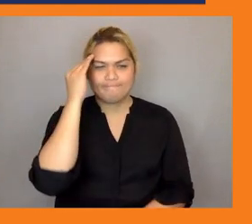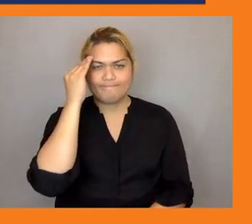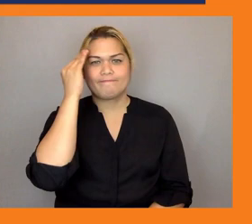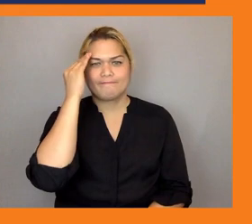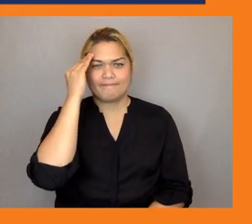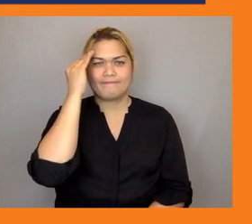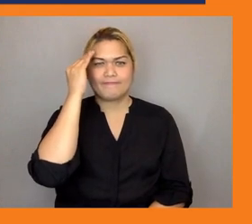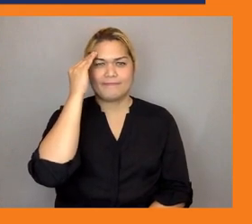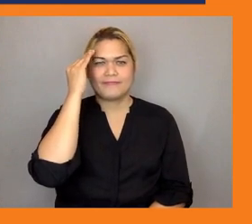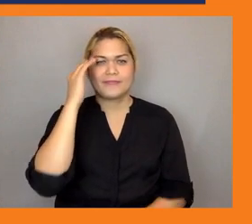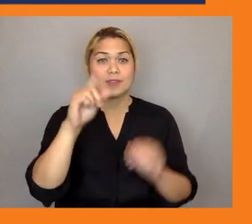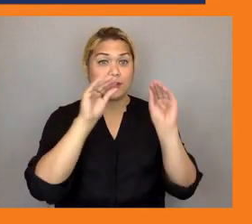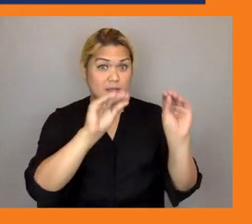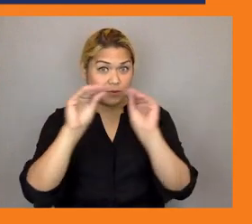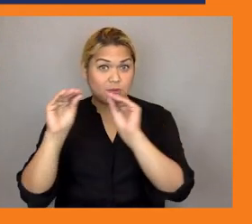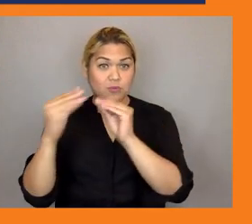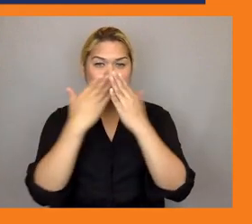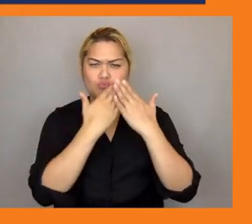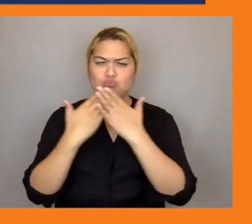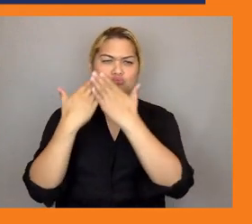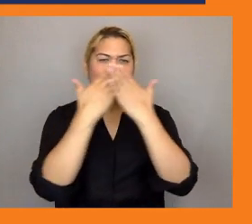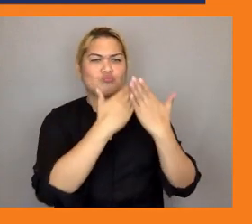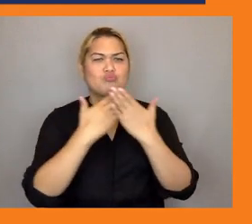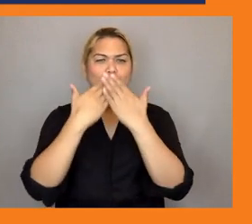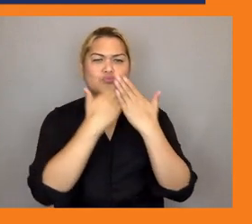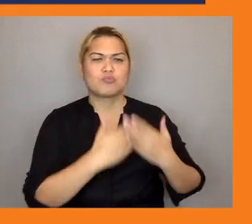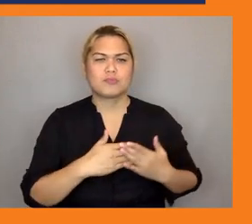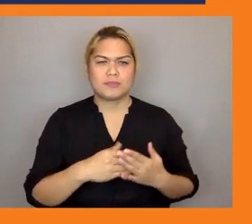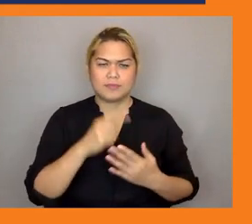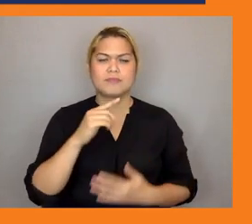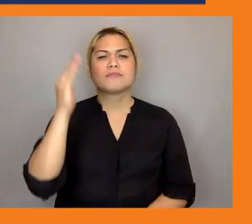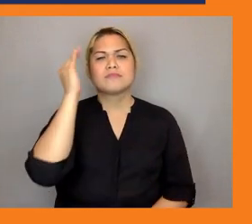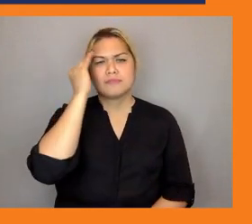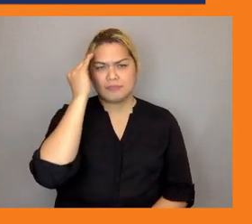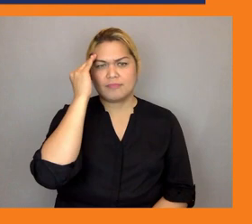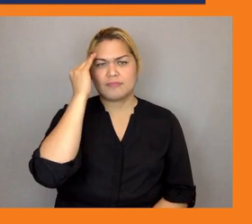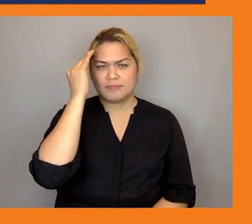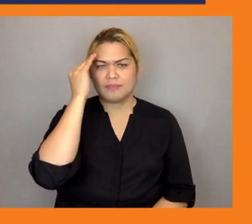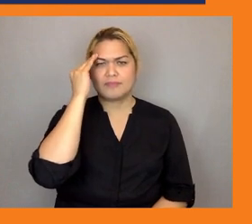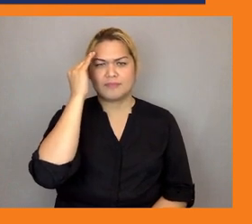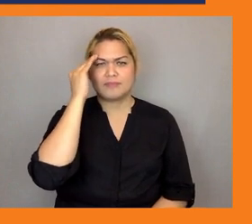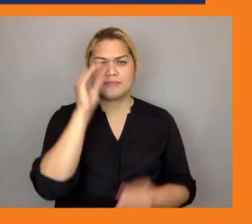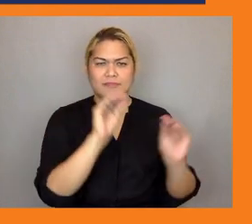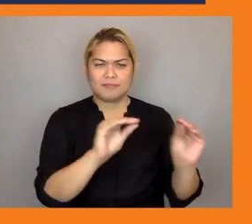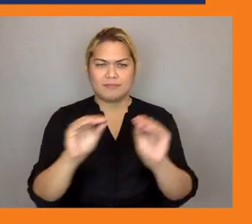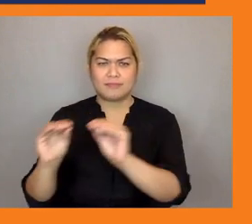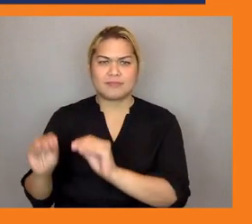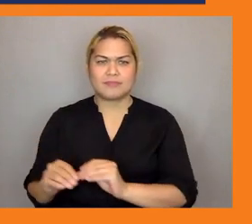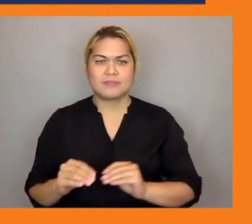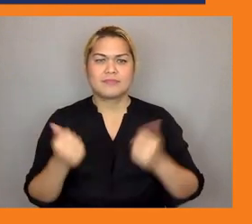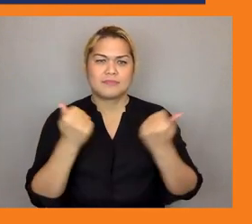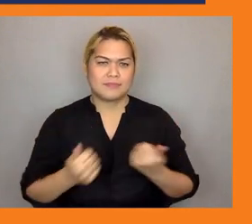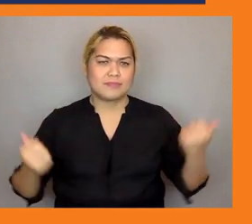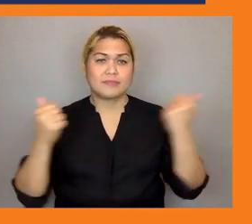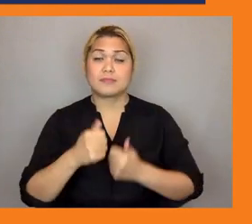embed those basic green skills early on in the education system so the young people actually not only with in